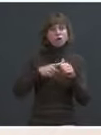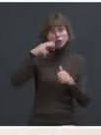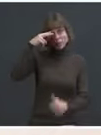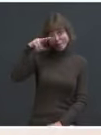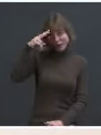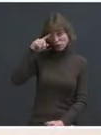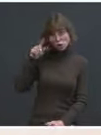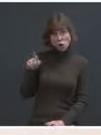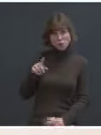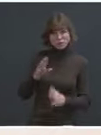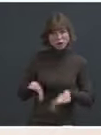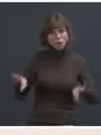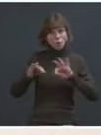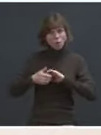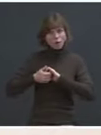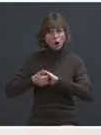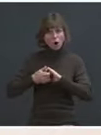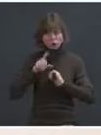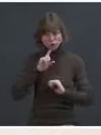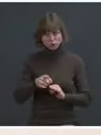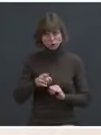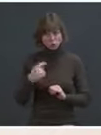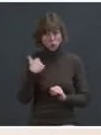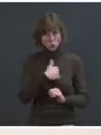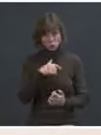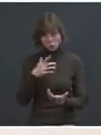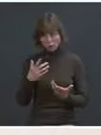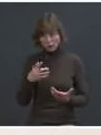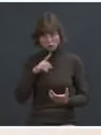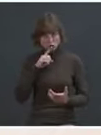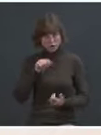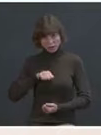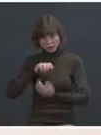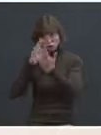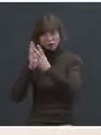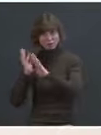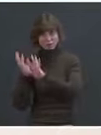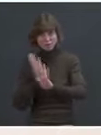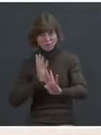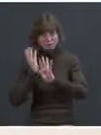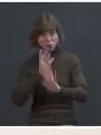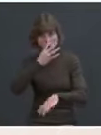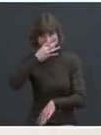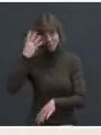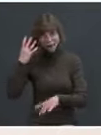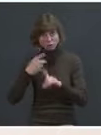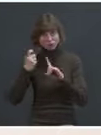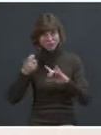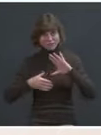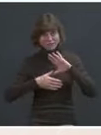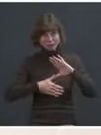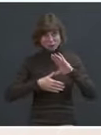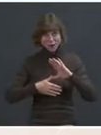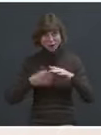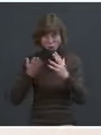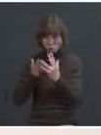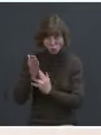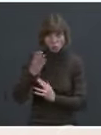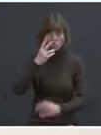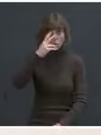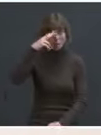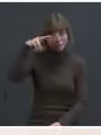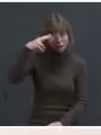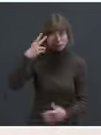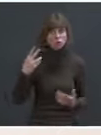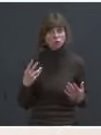an important partner in ensuring we're addressing the flow of migrants from Central America through Mexico, many